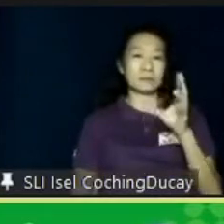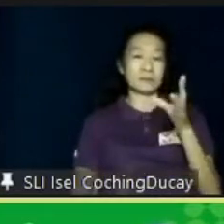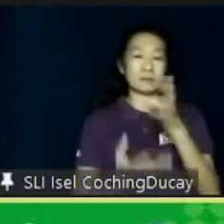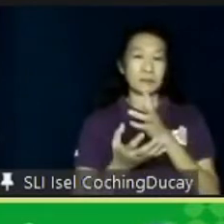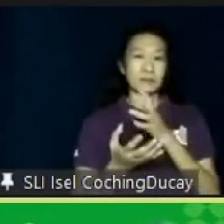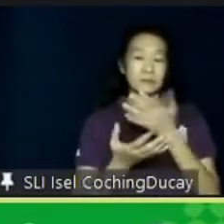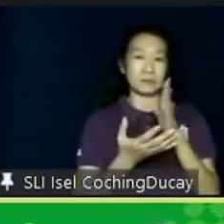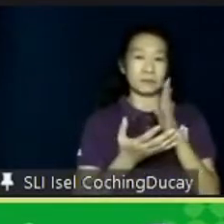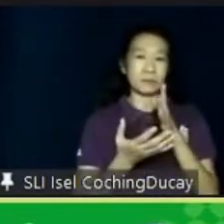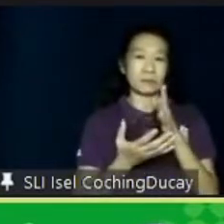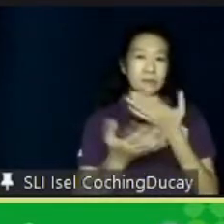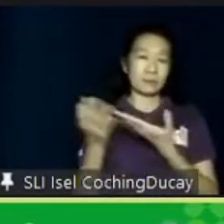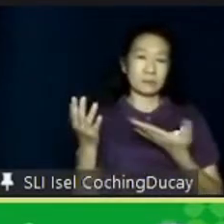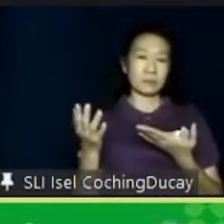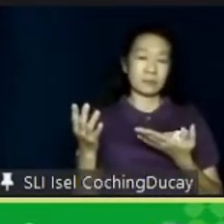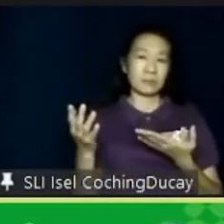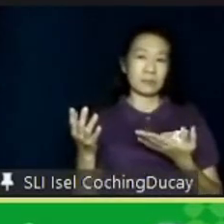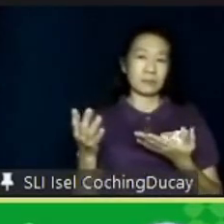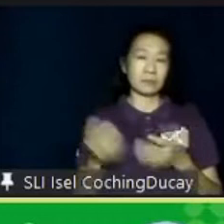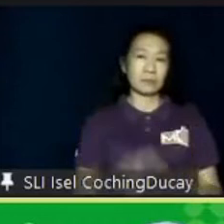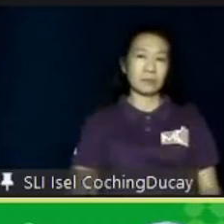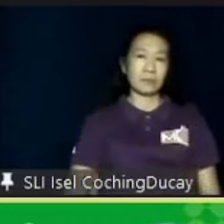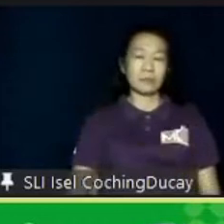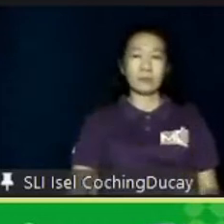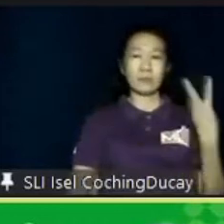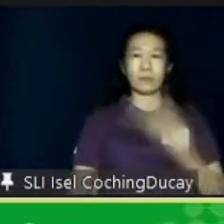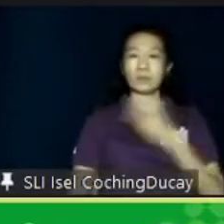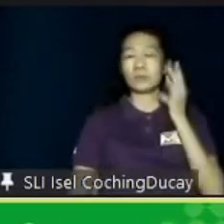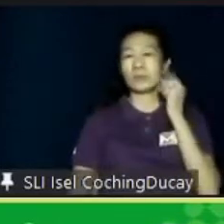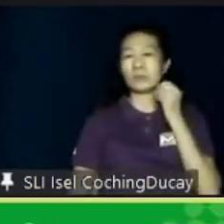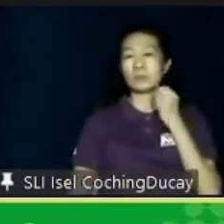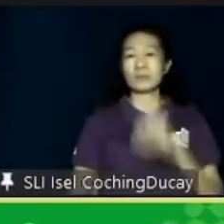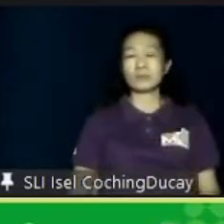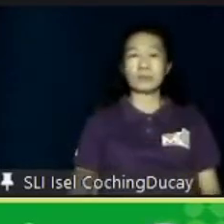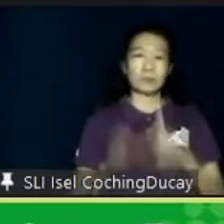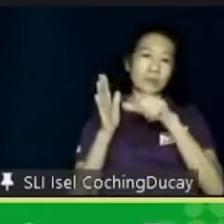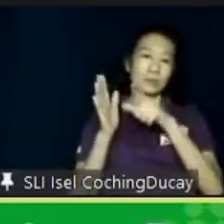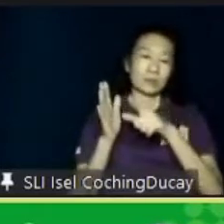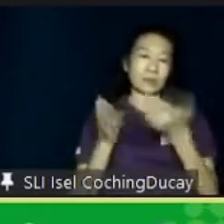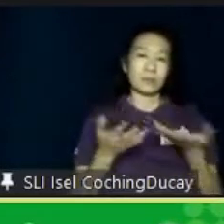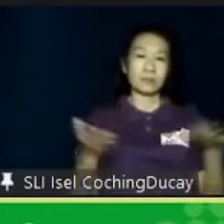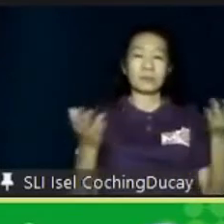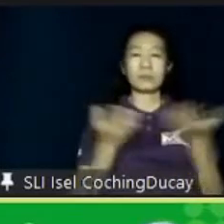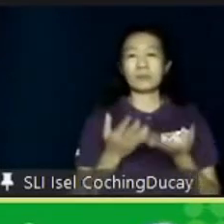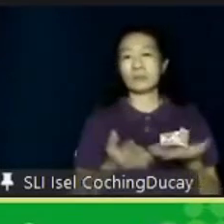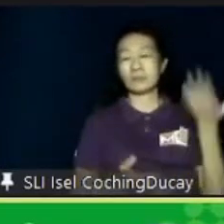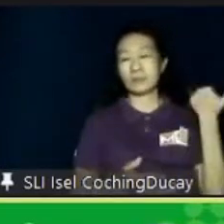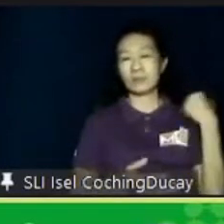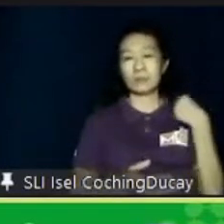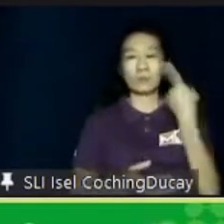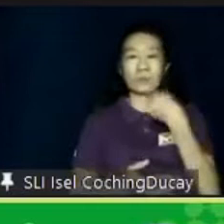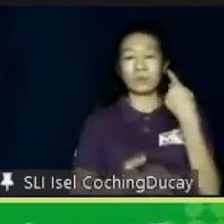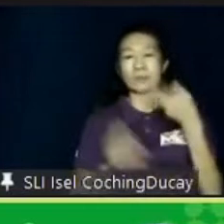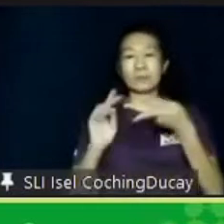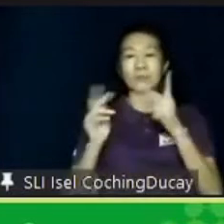things that we encountered. I'll go into a lot of detail later about the, like, where we were and who we partnered with.